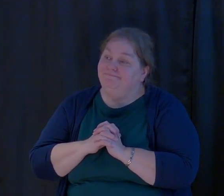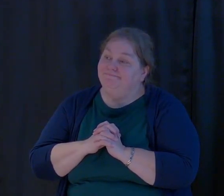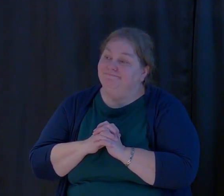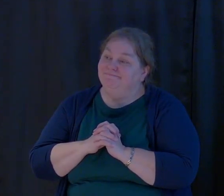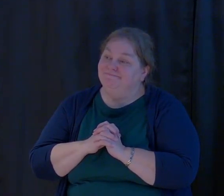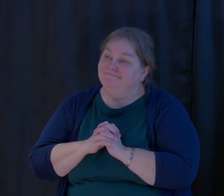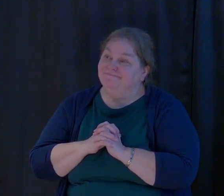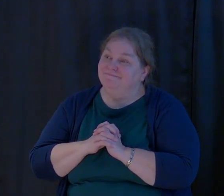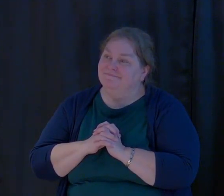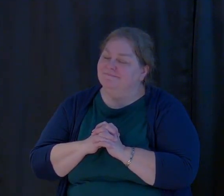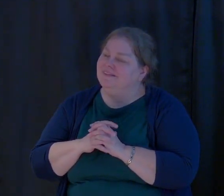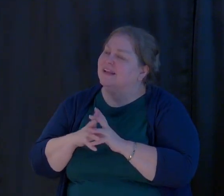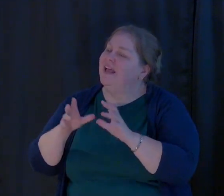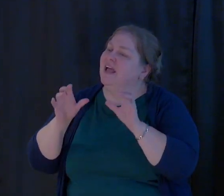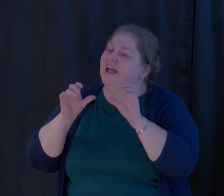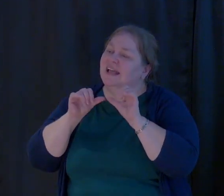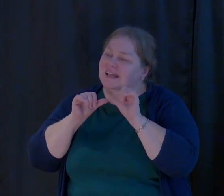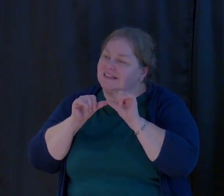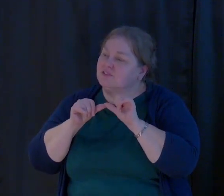Keep growing.